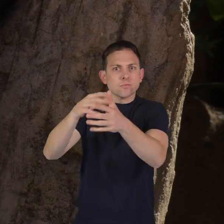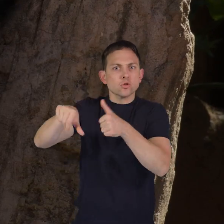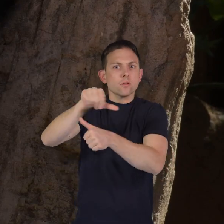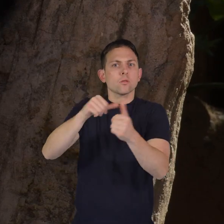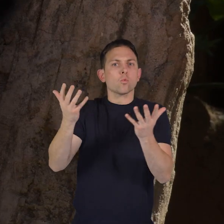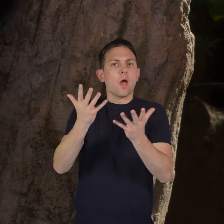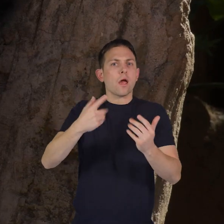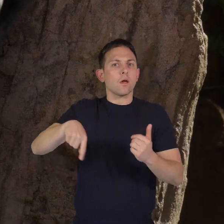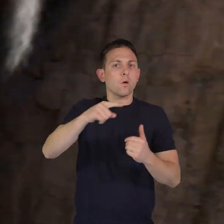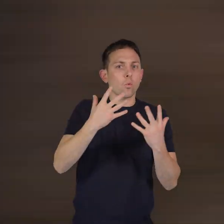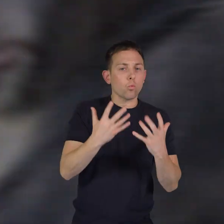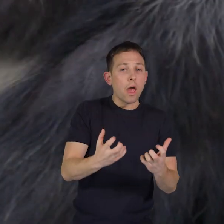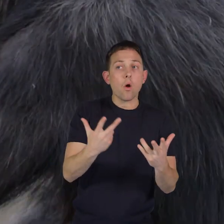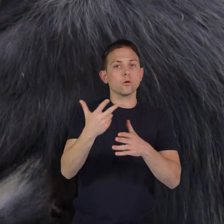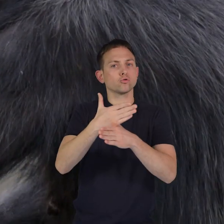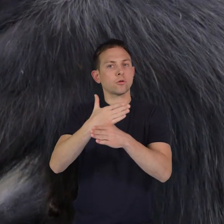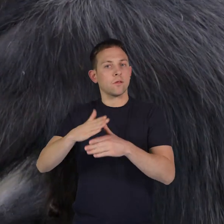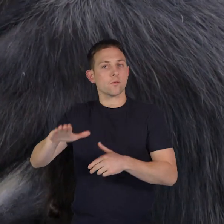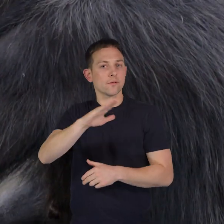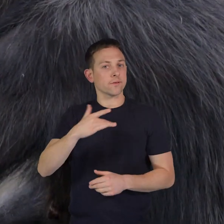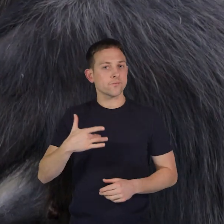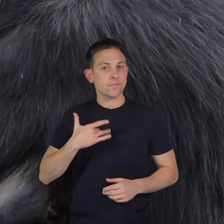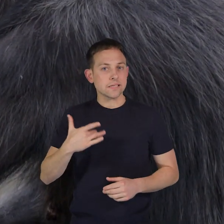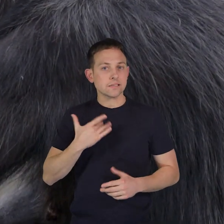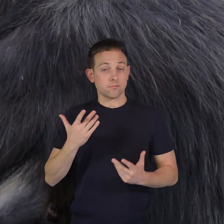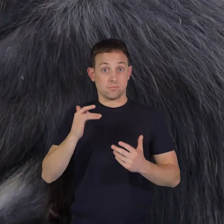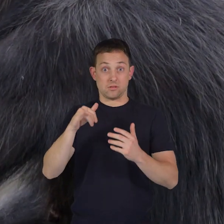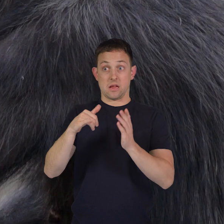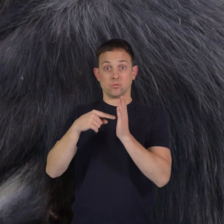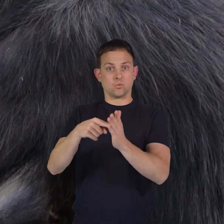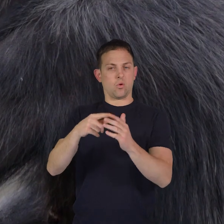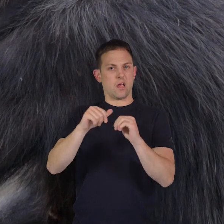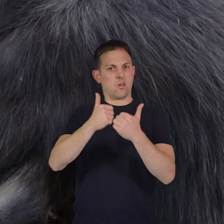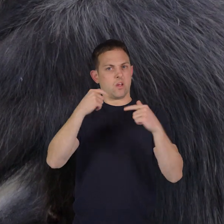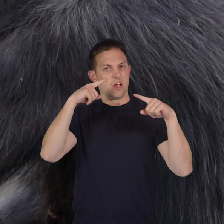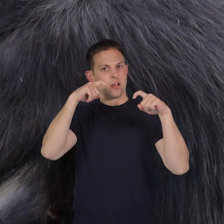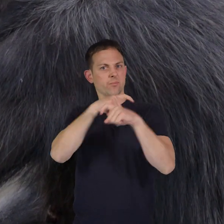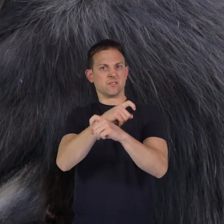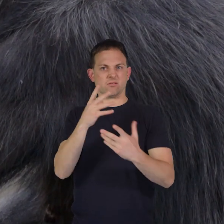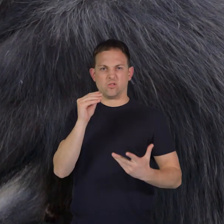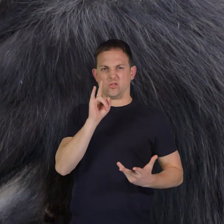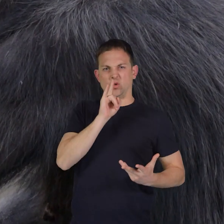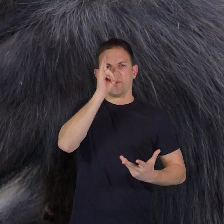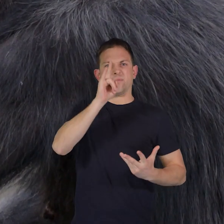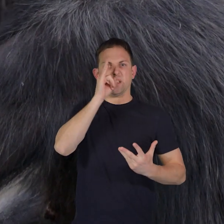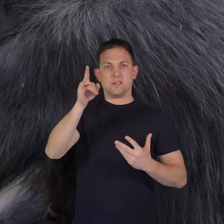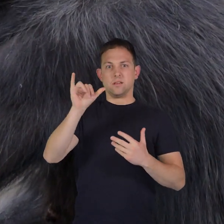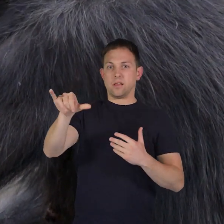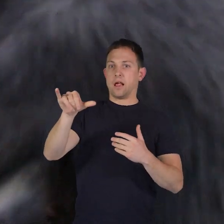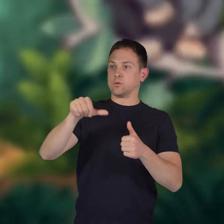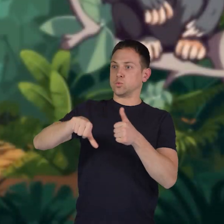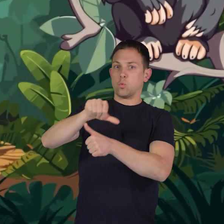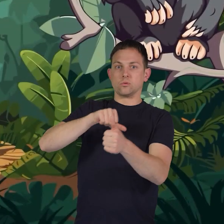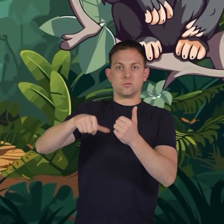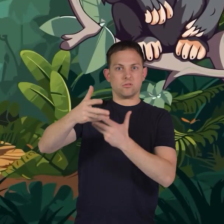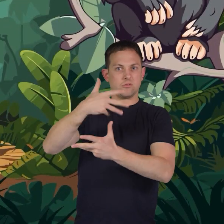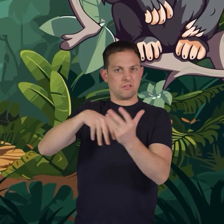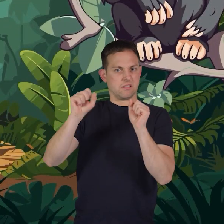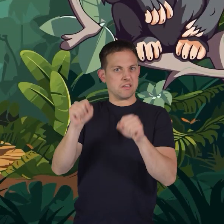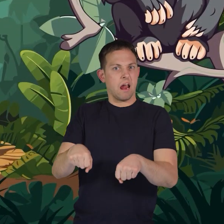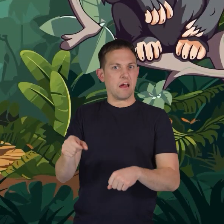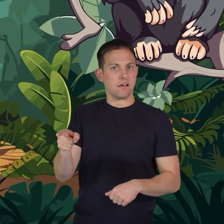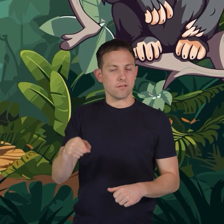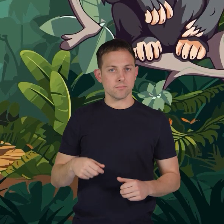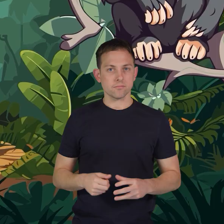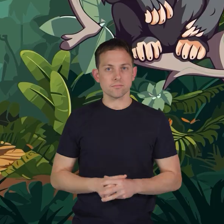or to share their feelings this shows how complex and sophisticated their social interactions can be why